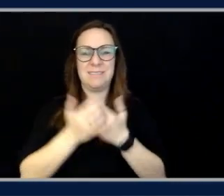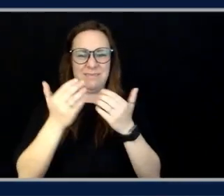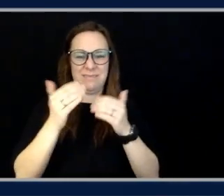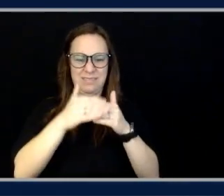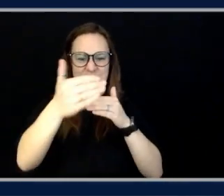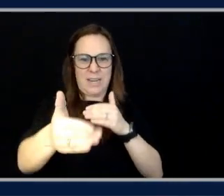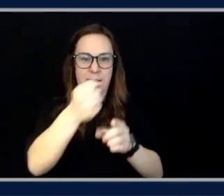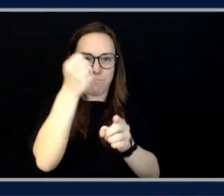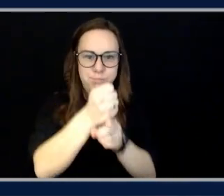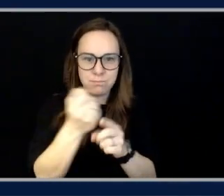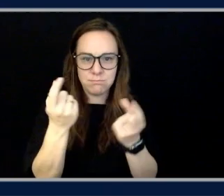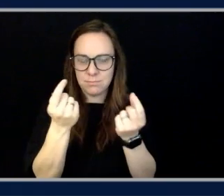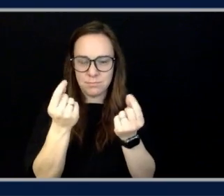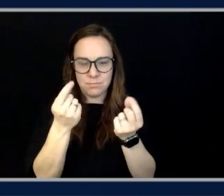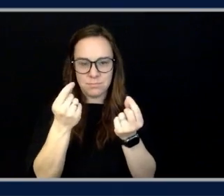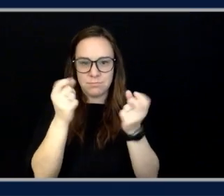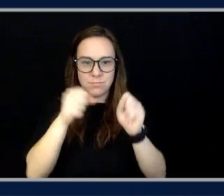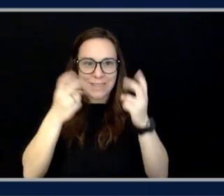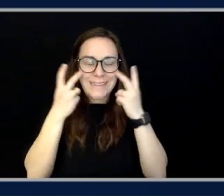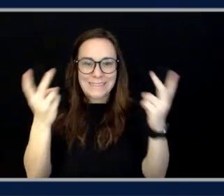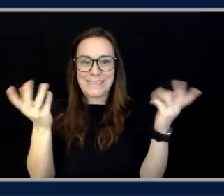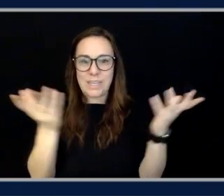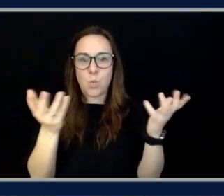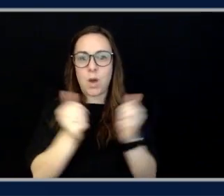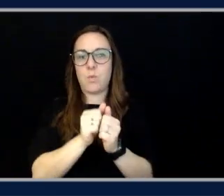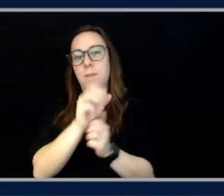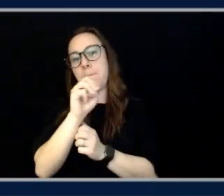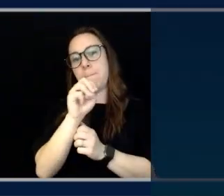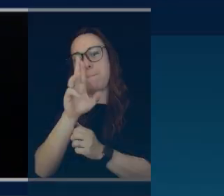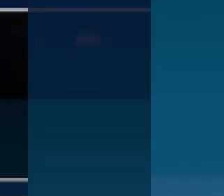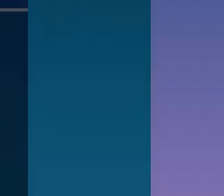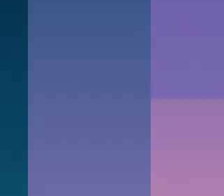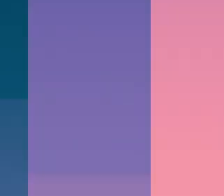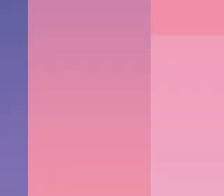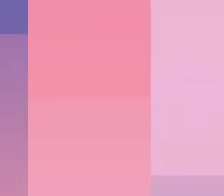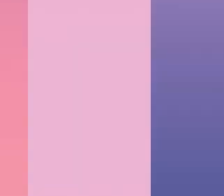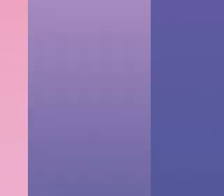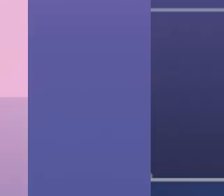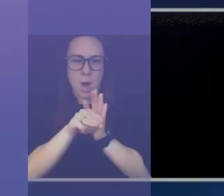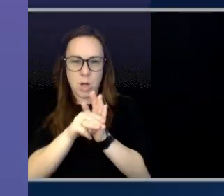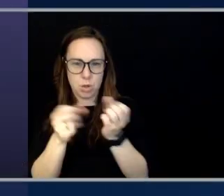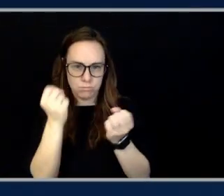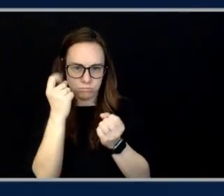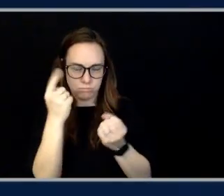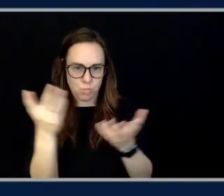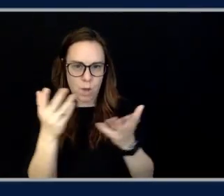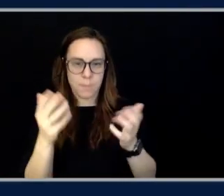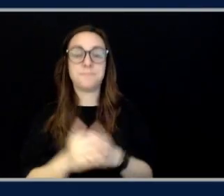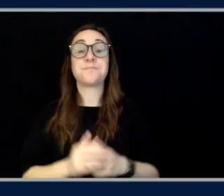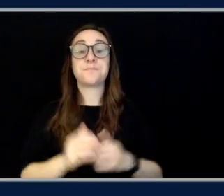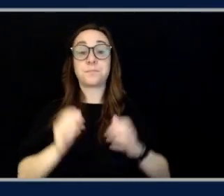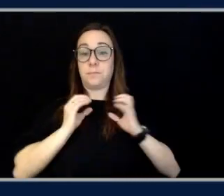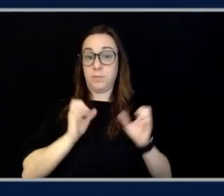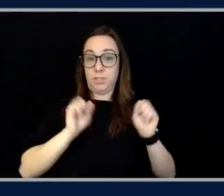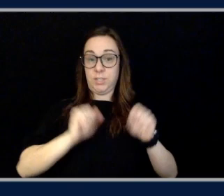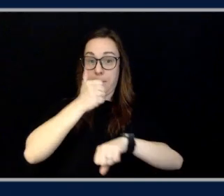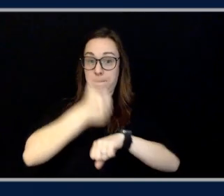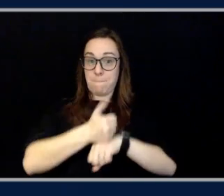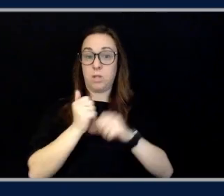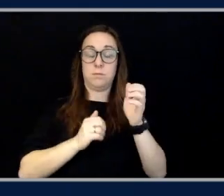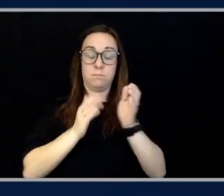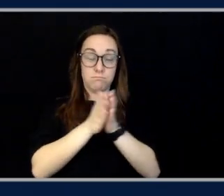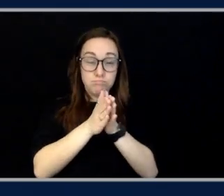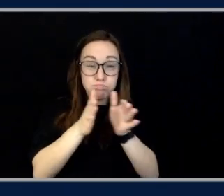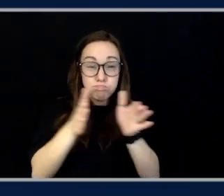what, what is going to be unlocked with this multimodal understanding? So essentially customers will be able to build a wide range of applications. know, it could be